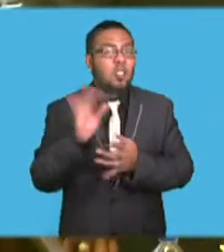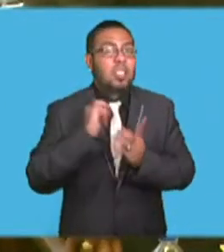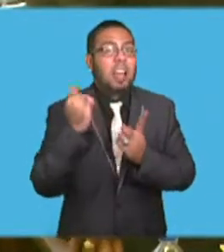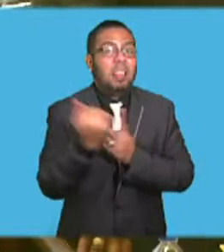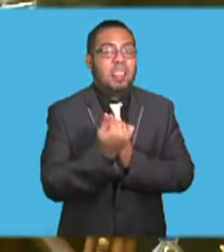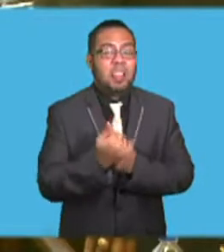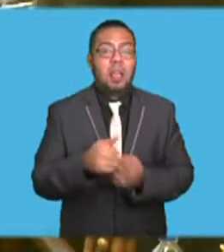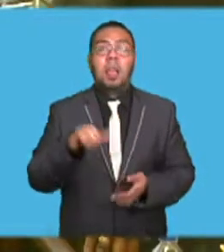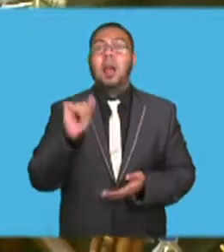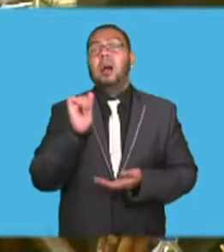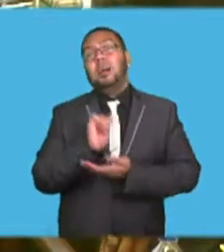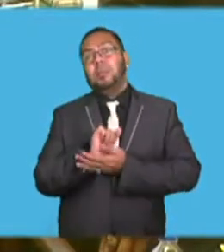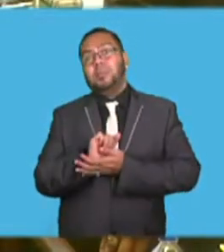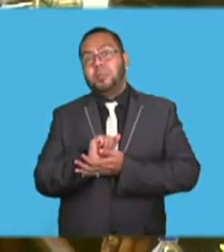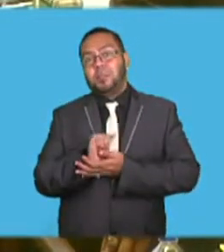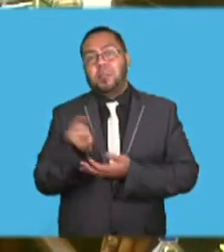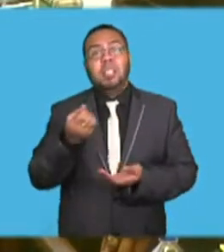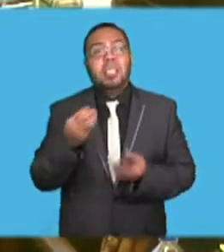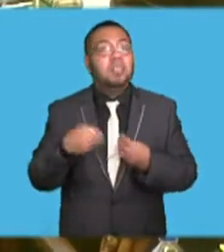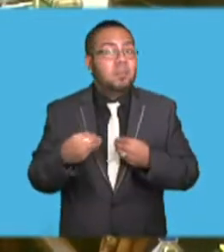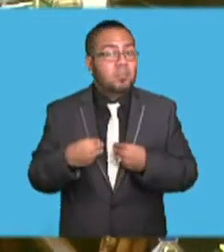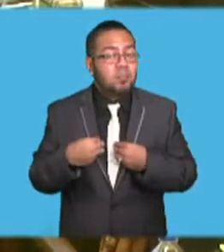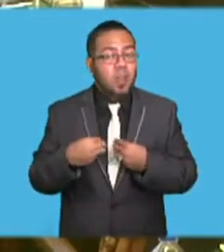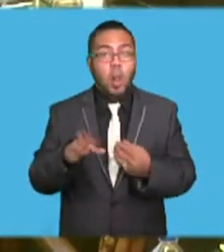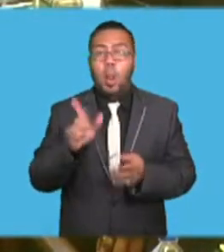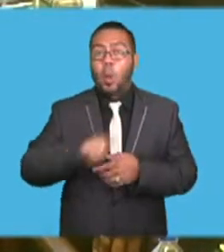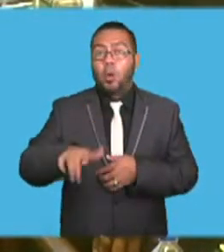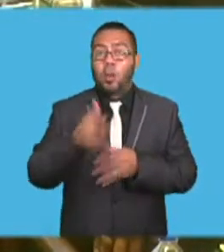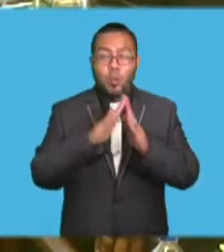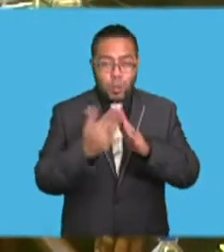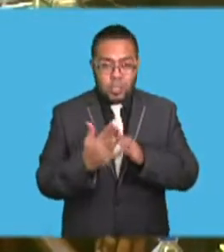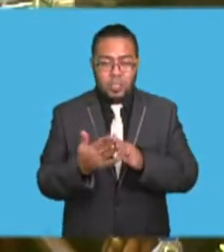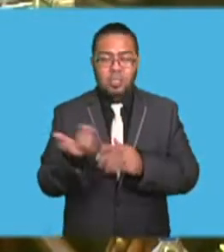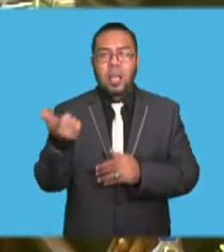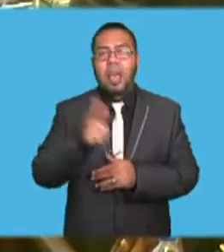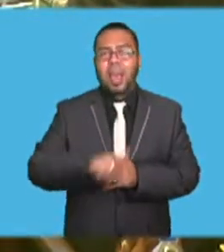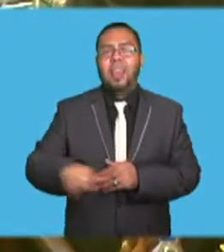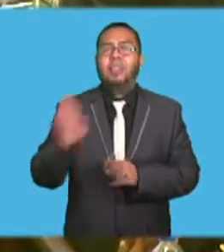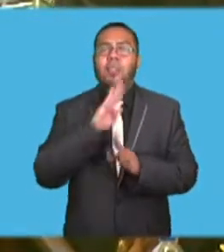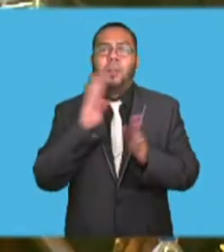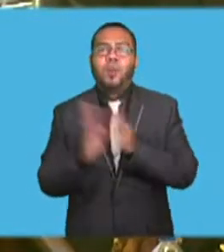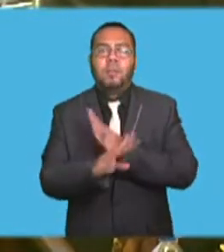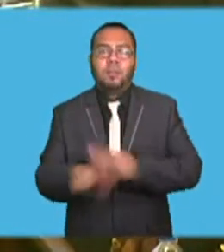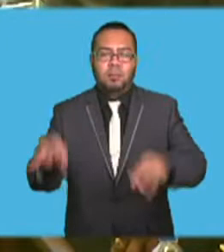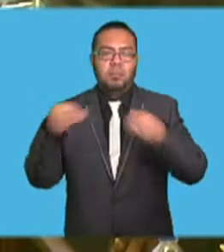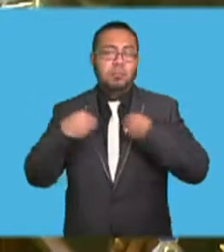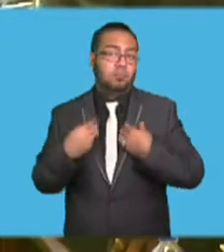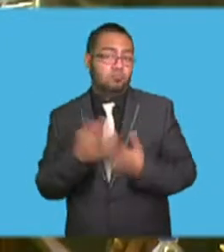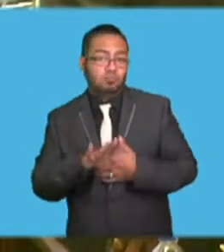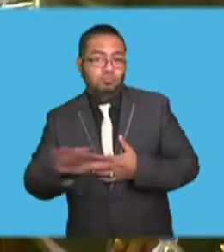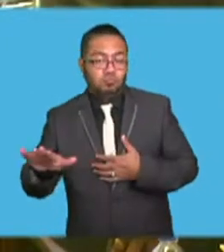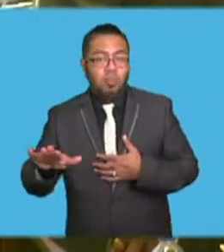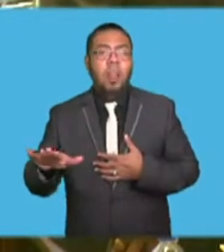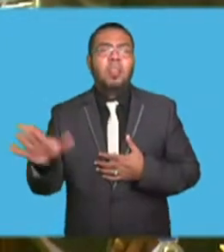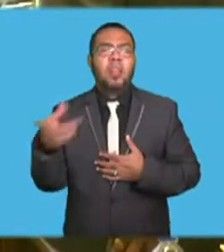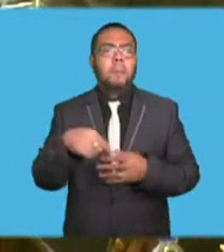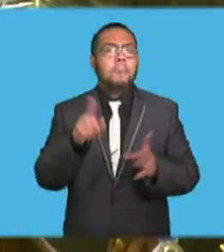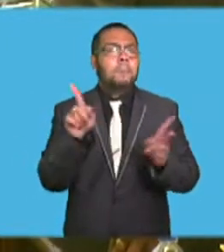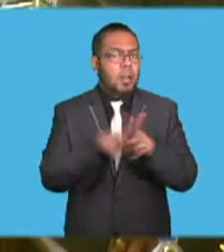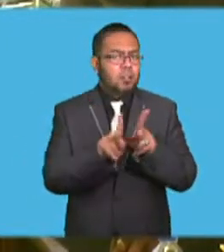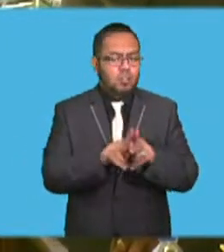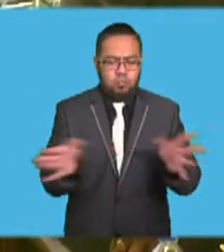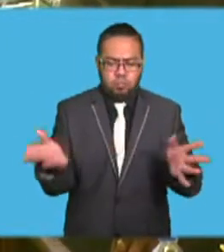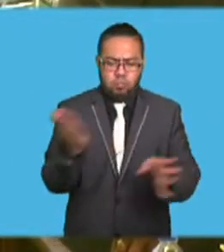investors, cities, local communities and, of course, the private sector. And the partnership provides a platform for sharing